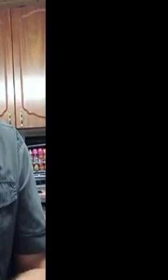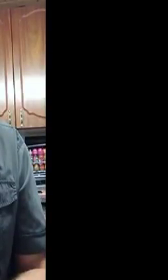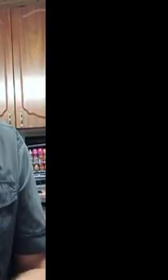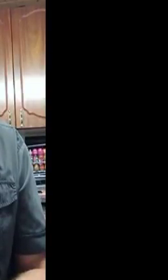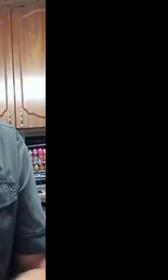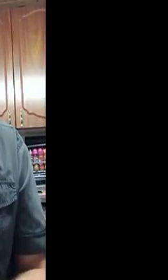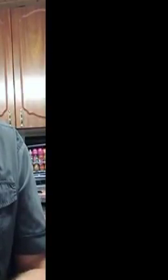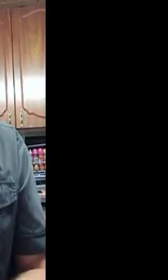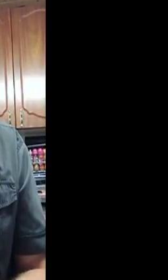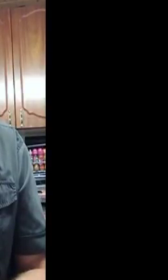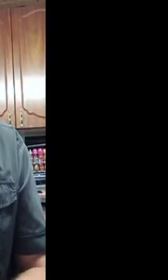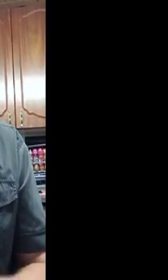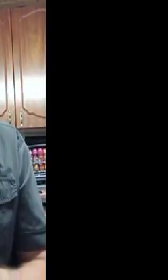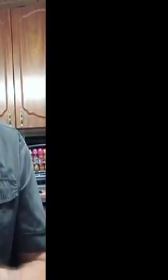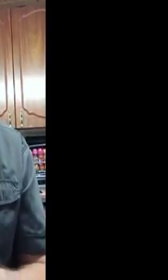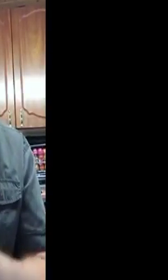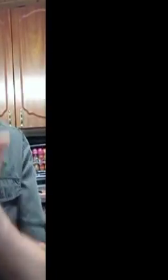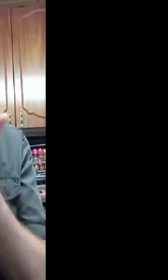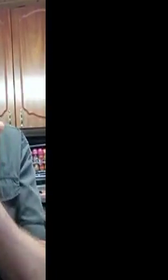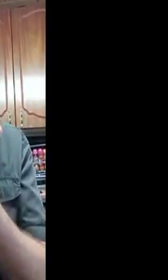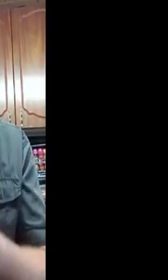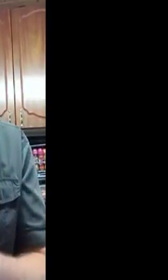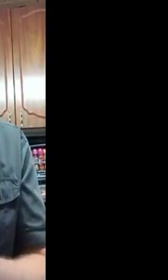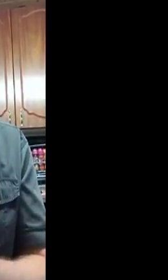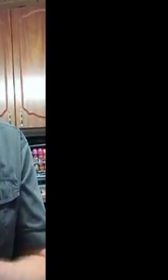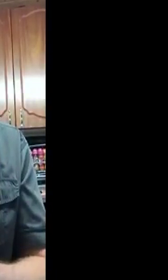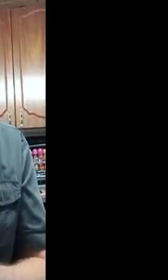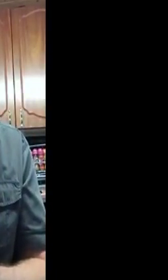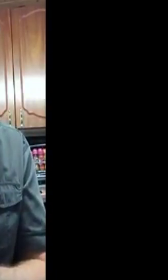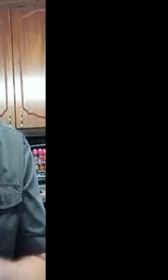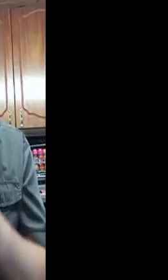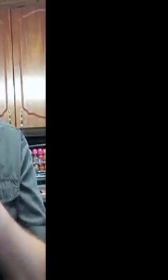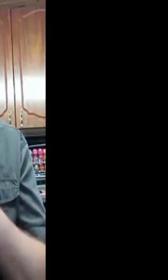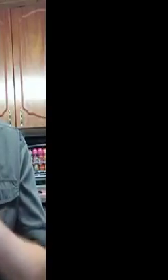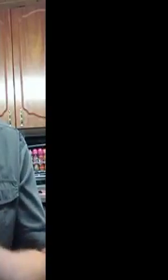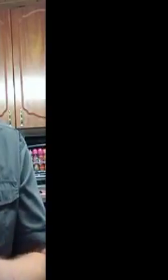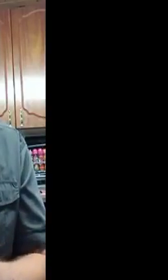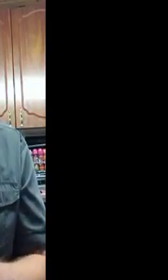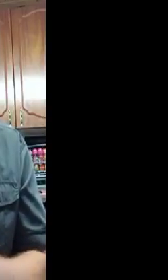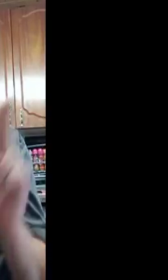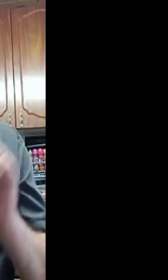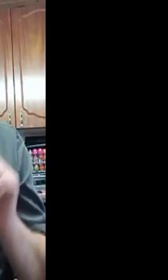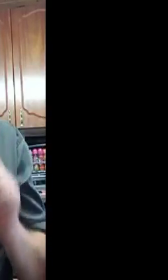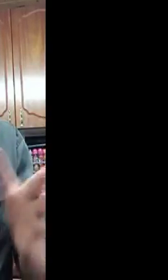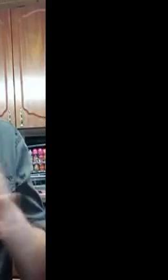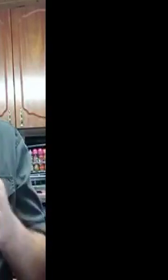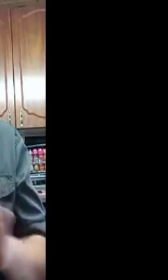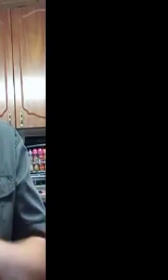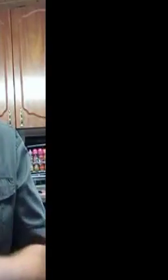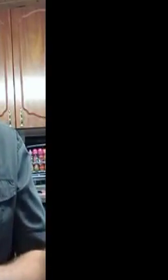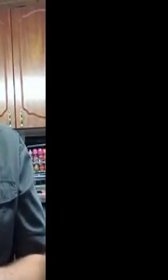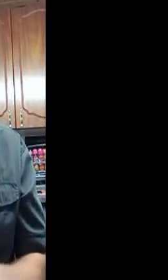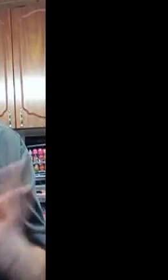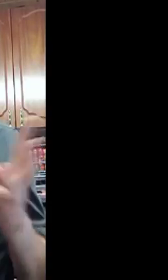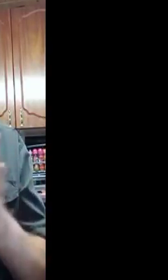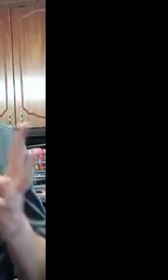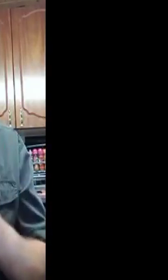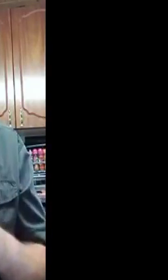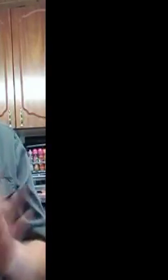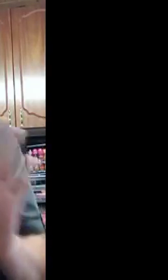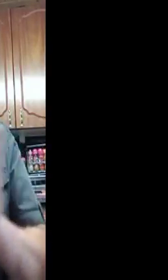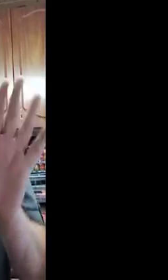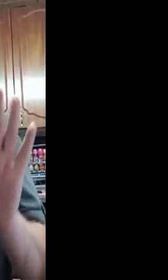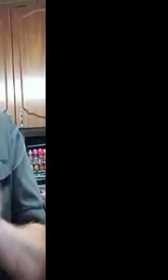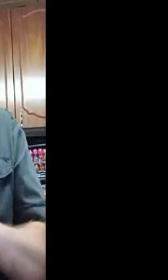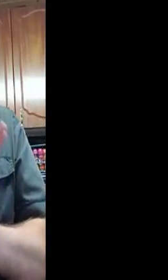Sorry, what does that mean? I mean, is the advice for employees, is it to stay alone and not go to work? Don't be travelling.